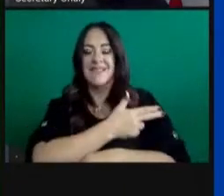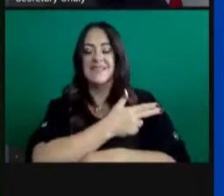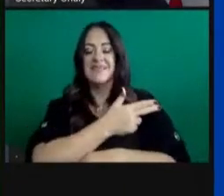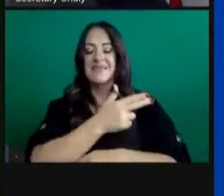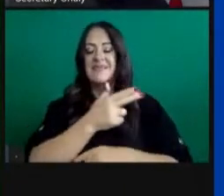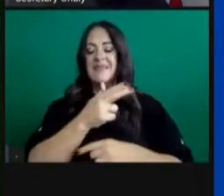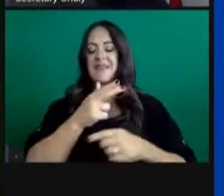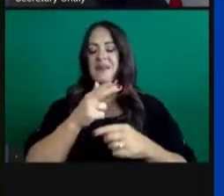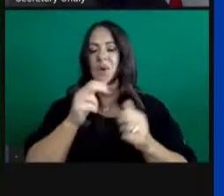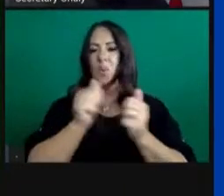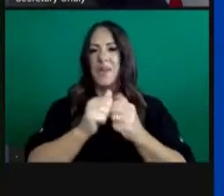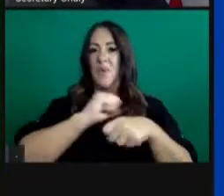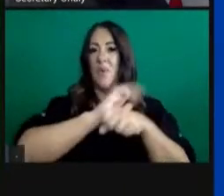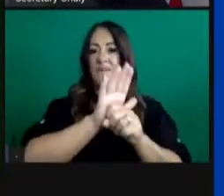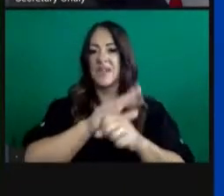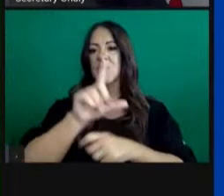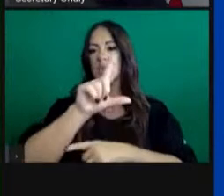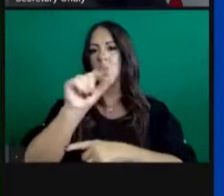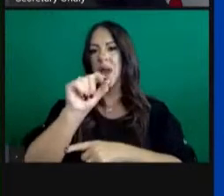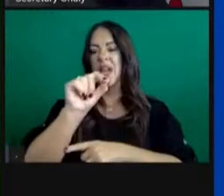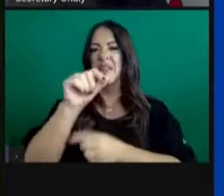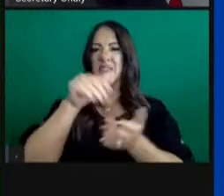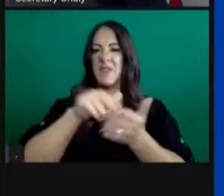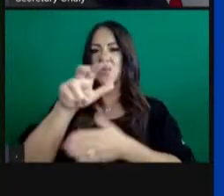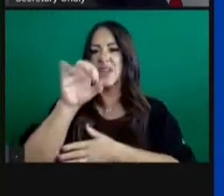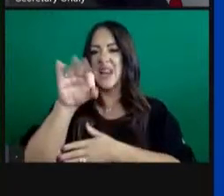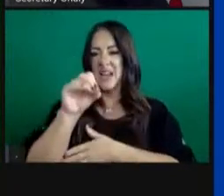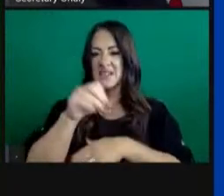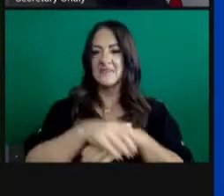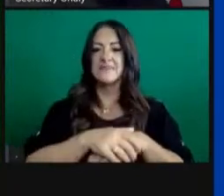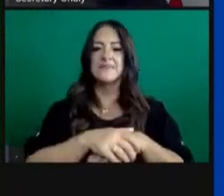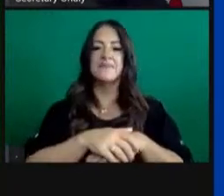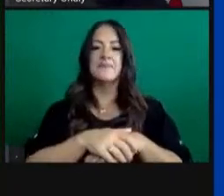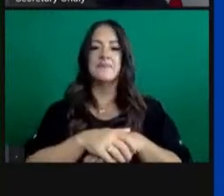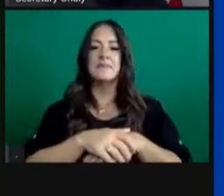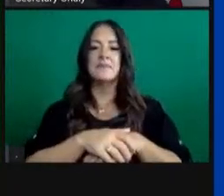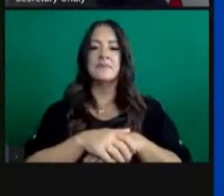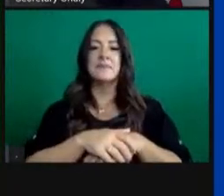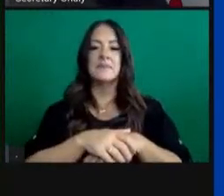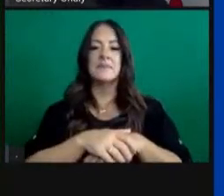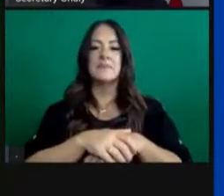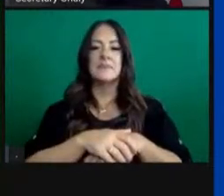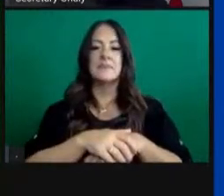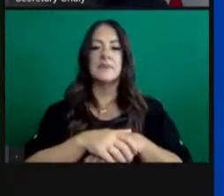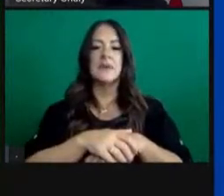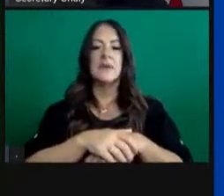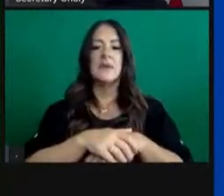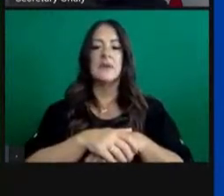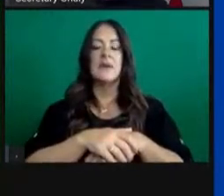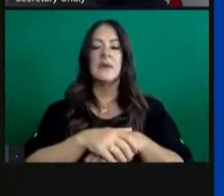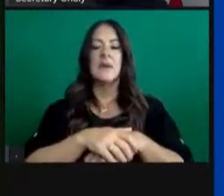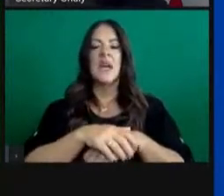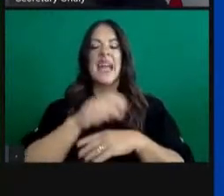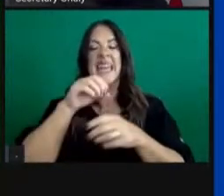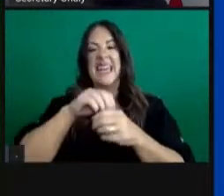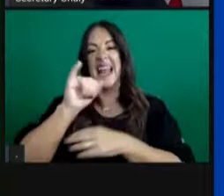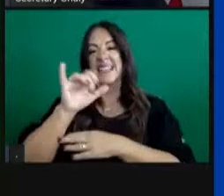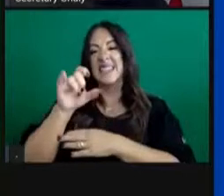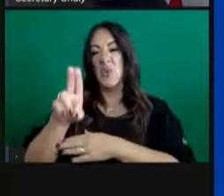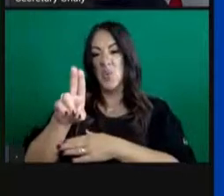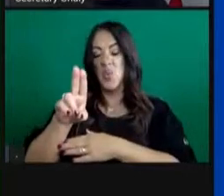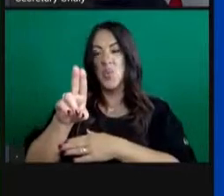36.5% increase in the last 14 days. This is a tremendous amount of work for these hospital systems,